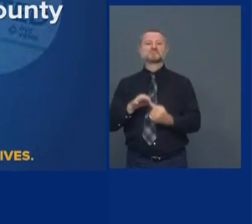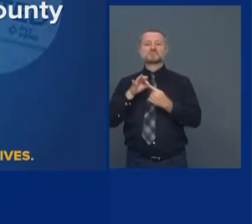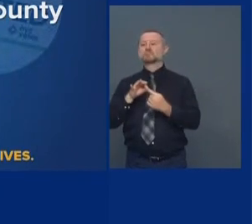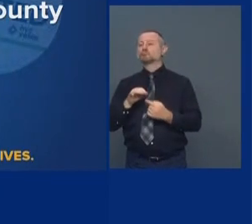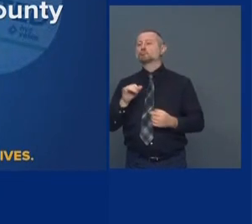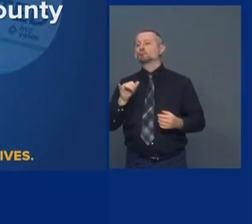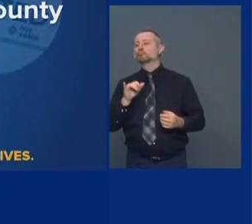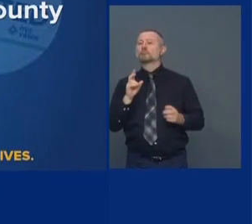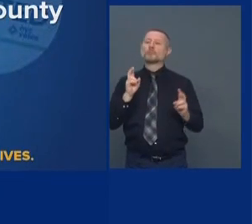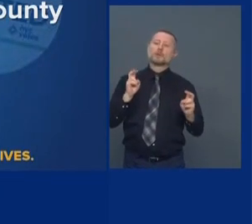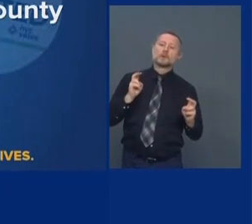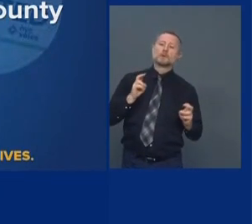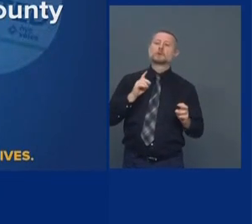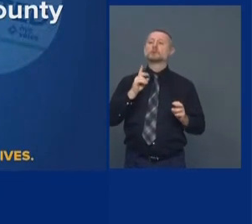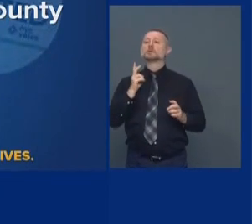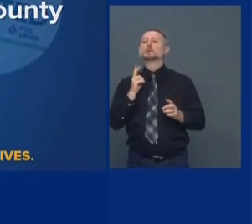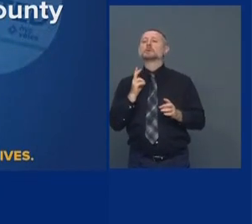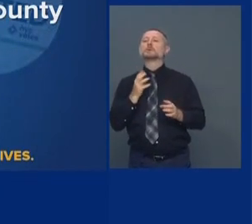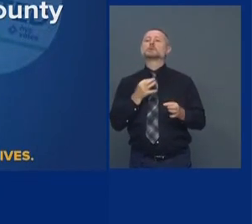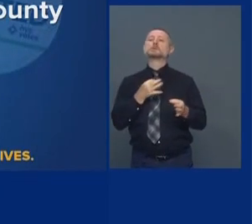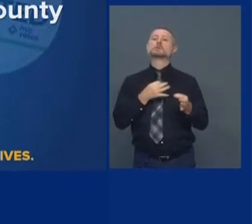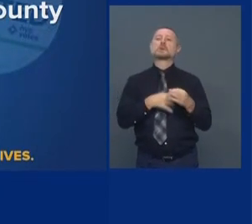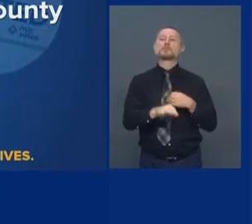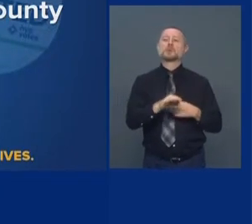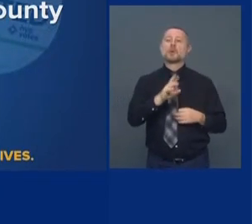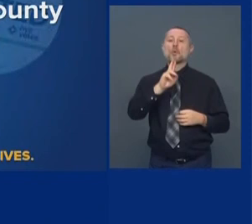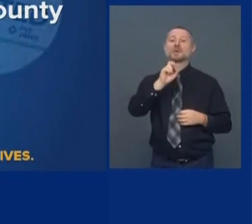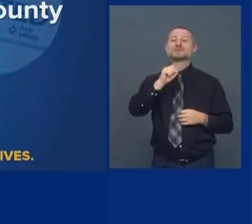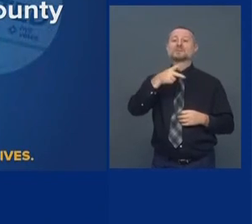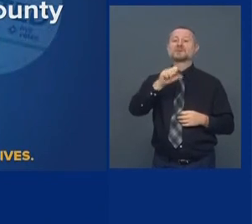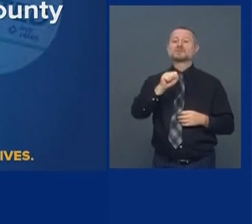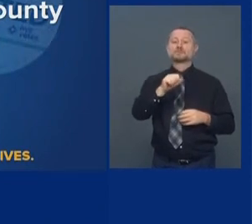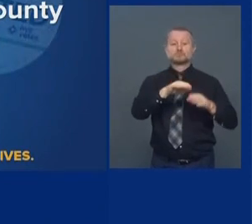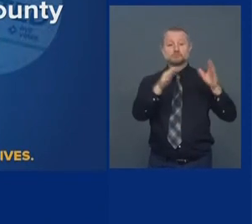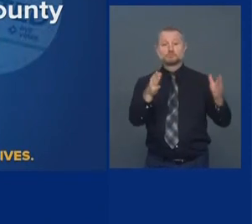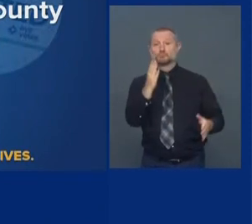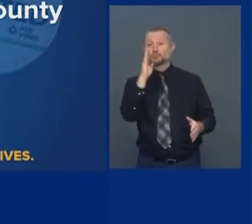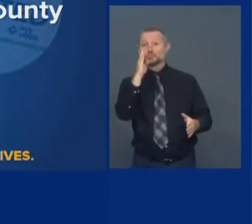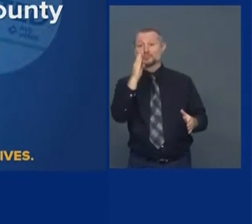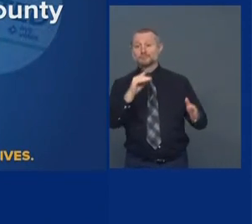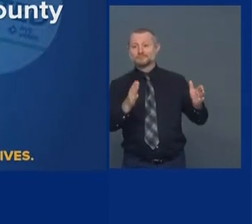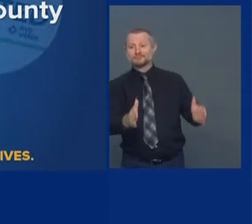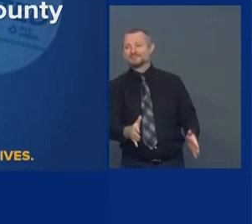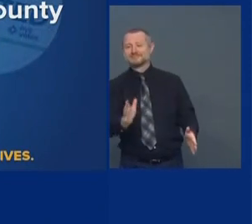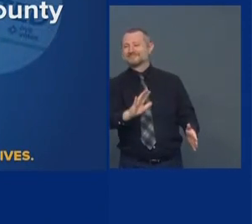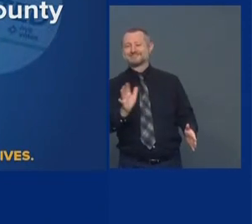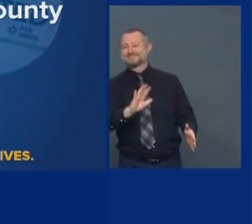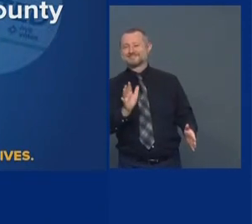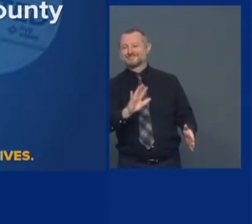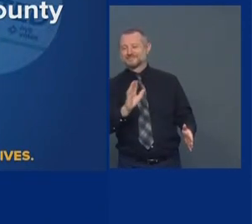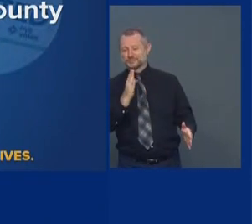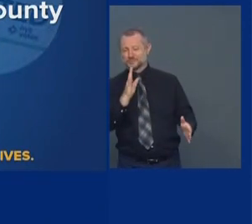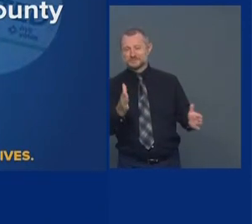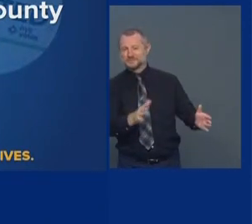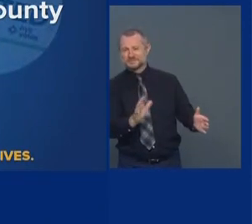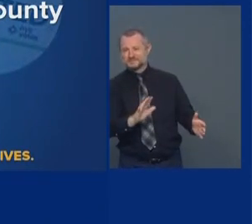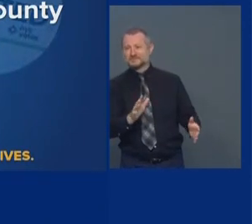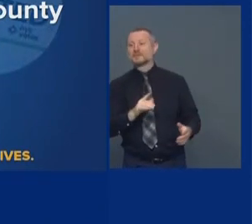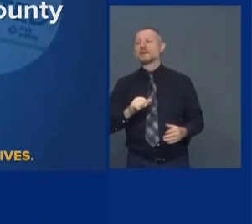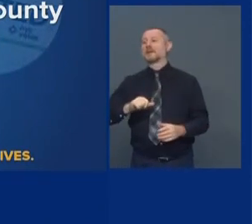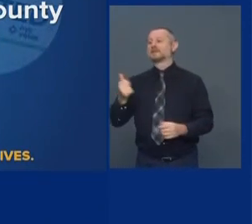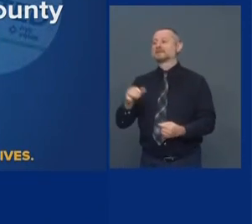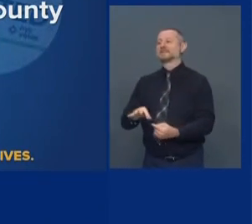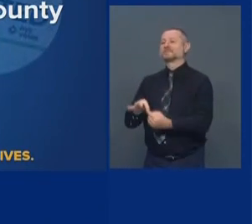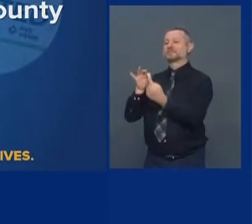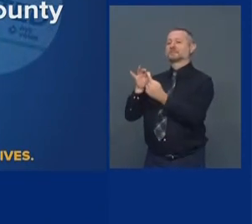substitute U.S. Postal Service, where you have a metal box, where everybody can go to a metal